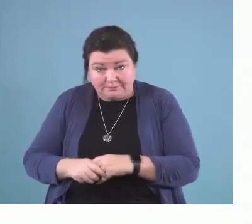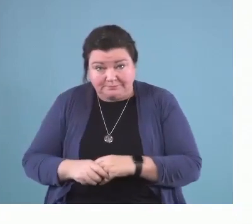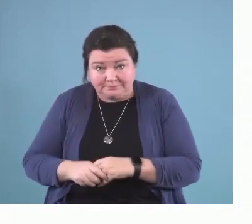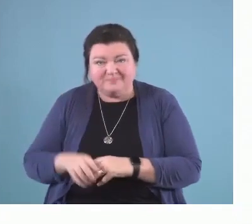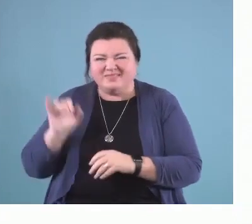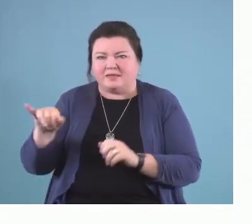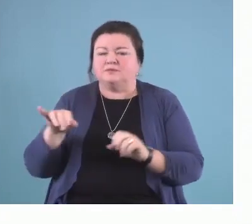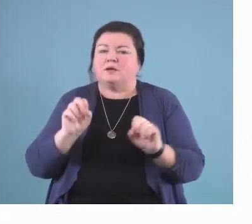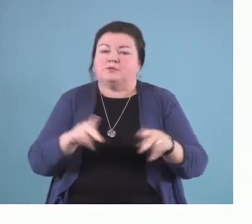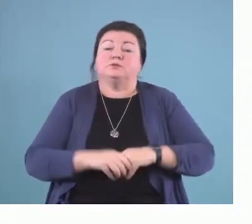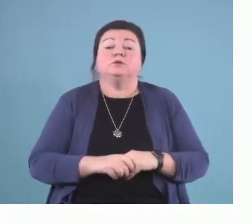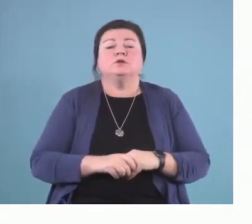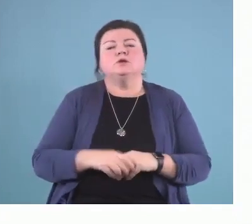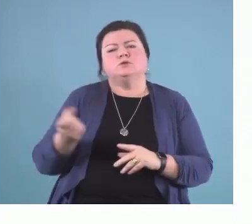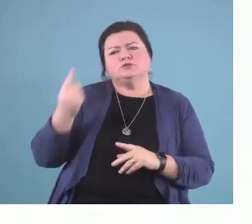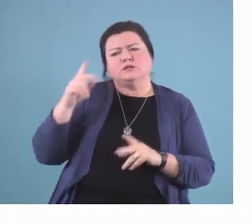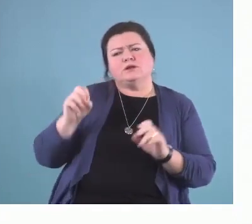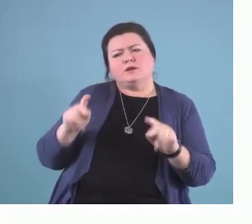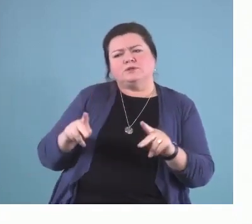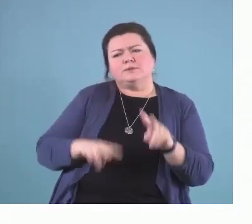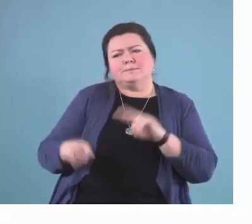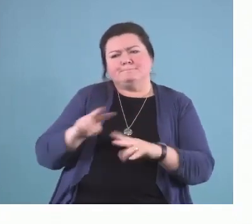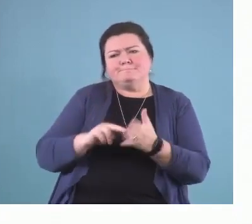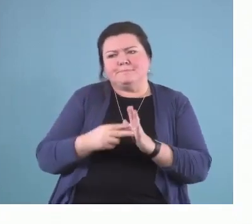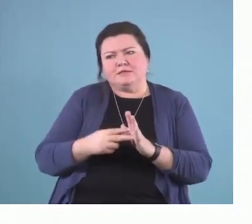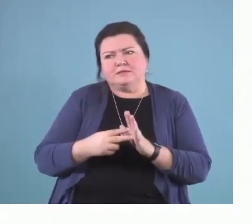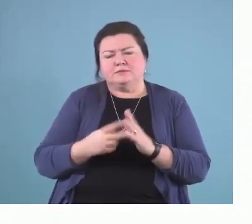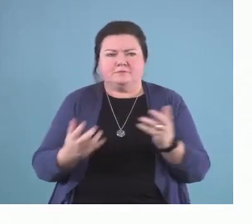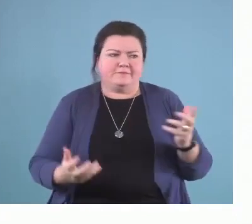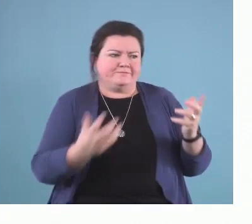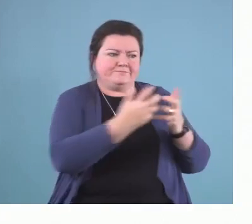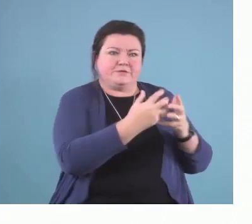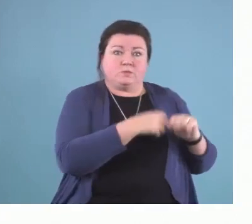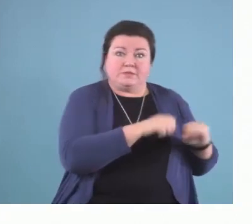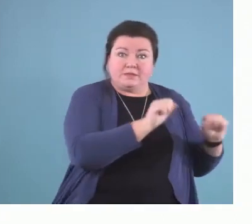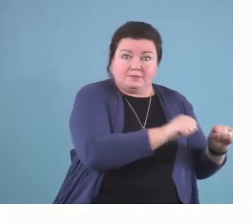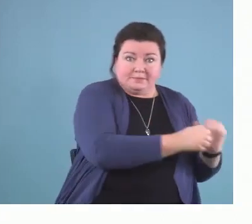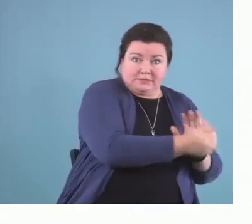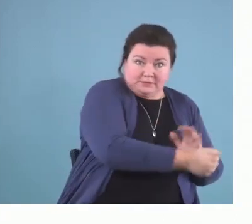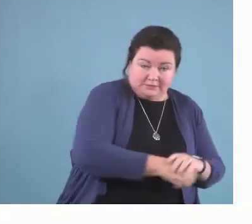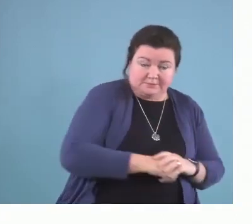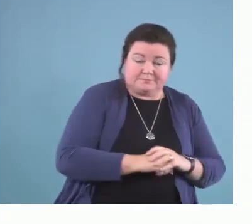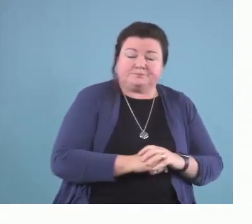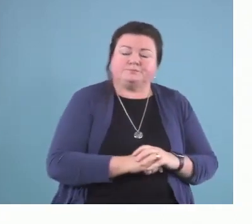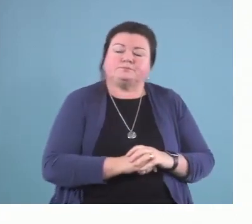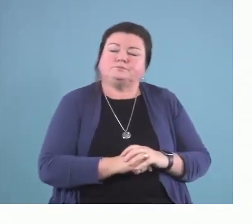So, understanding opportunity in terms of capability, which I'll talk about next, allows us to determine whether a person is